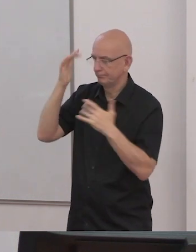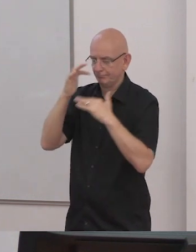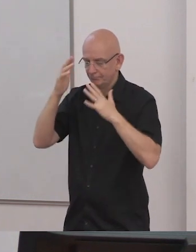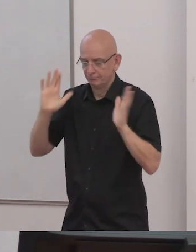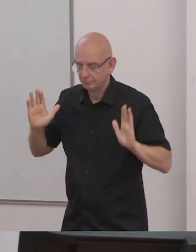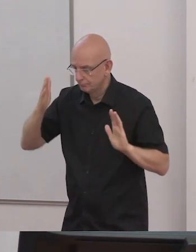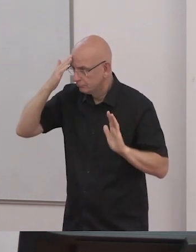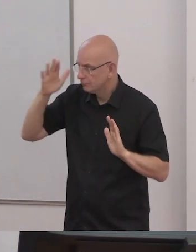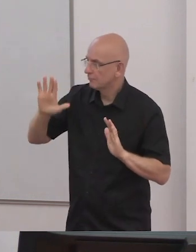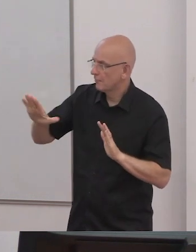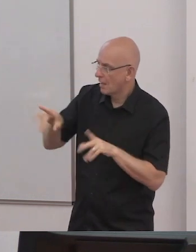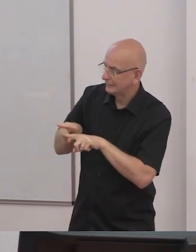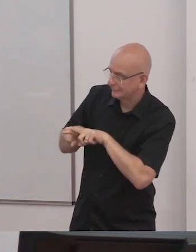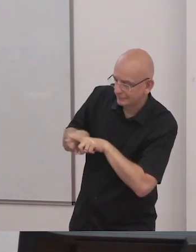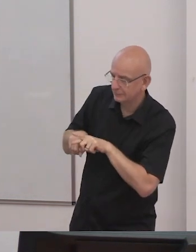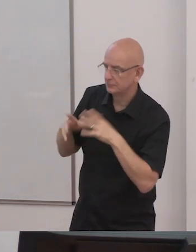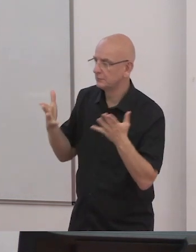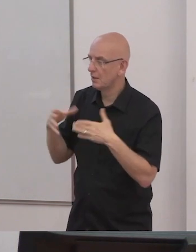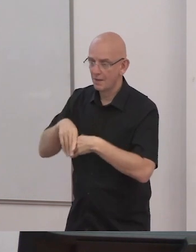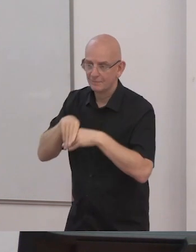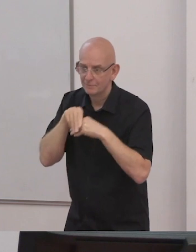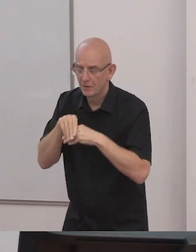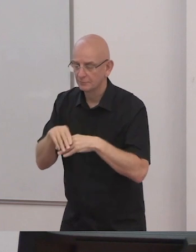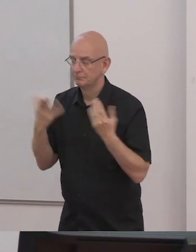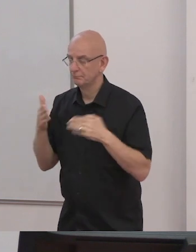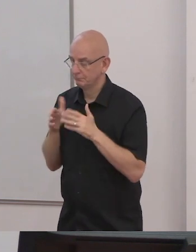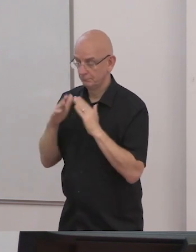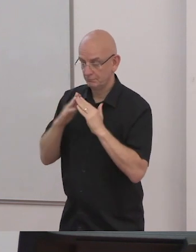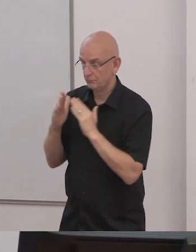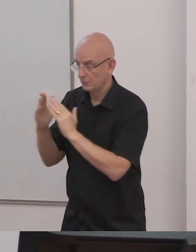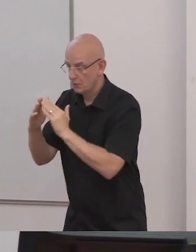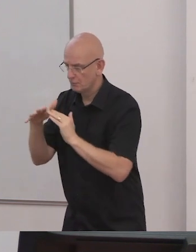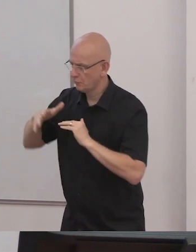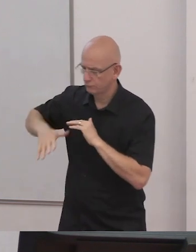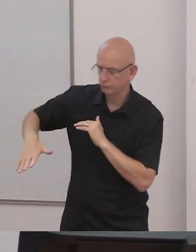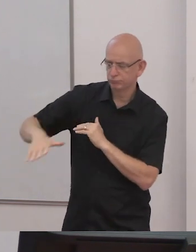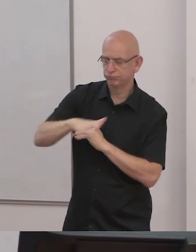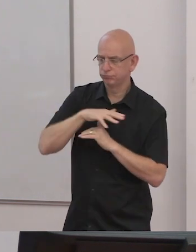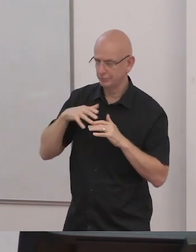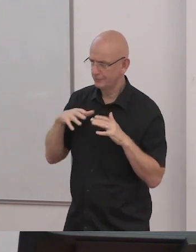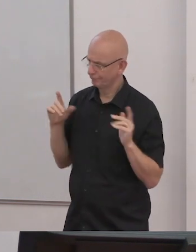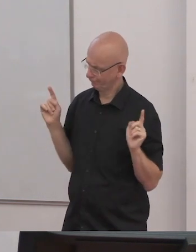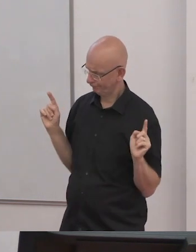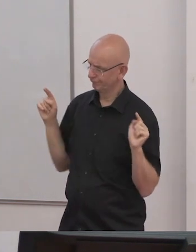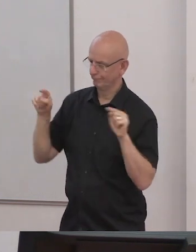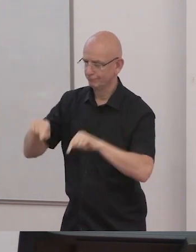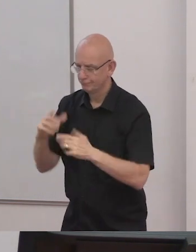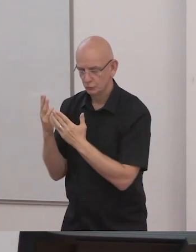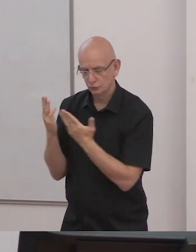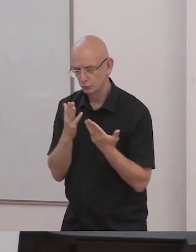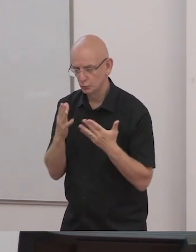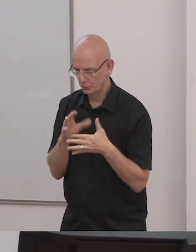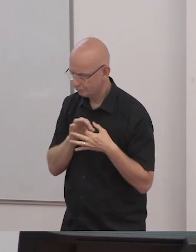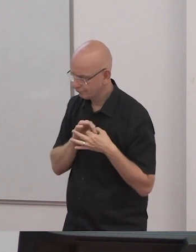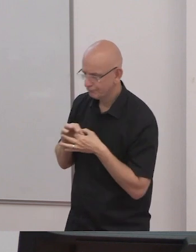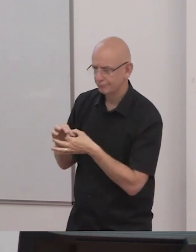all go to school together they are all part of the same community and the same world all